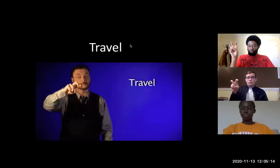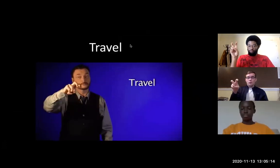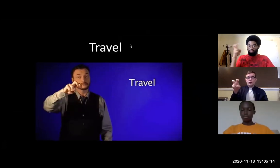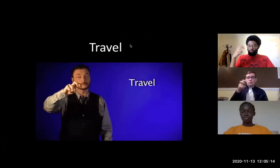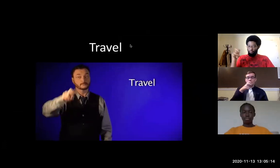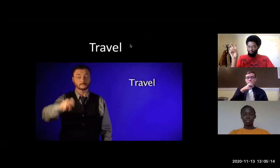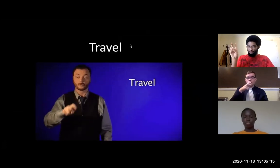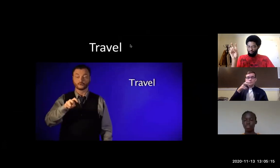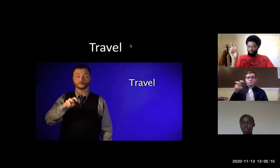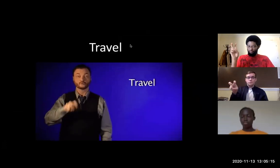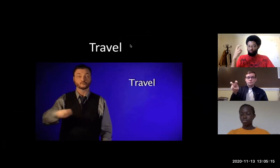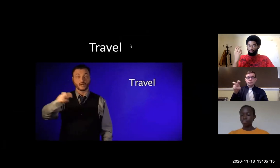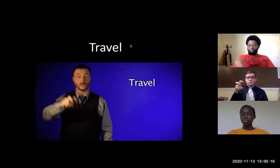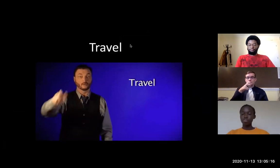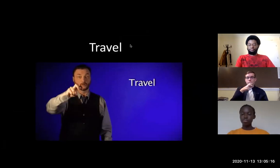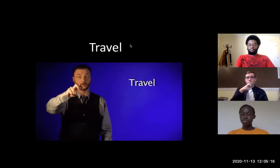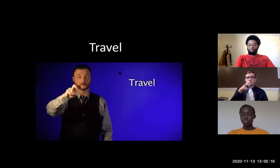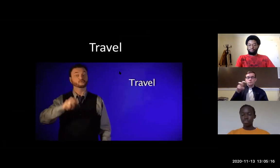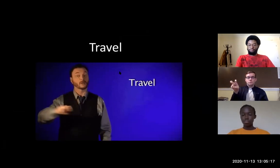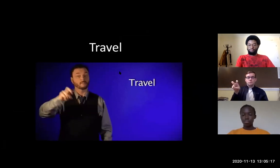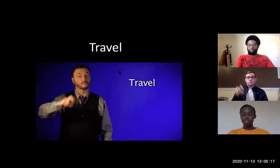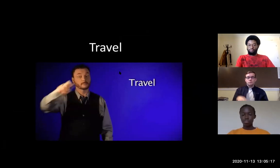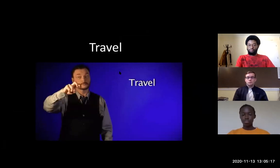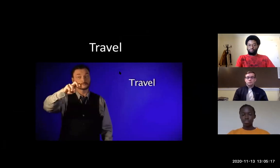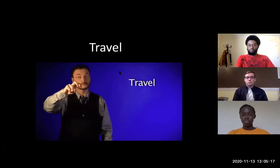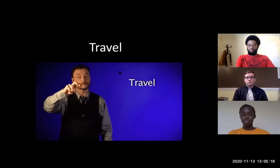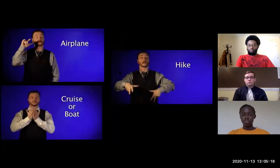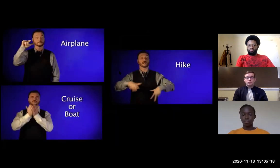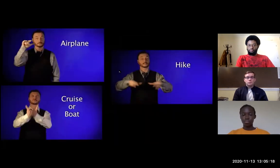travel travel